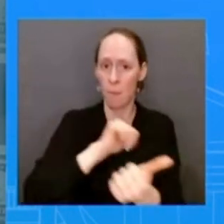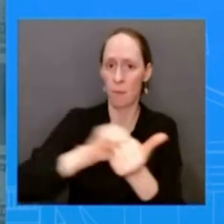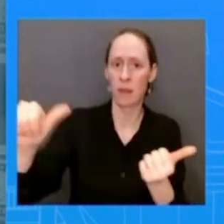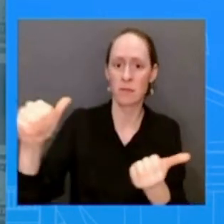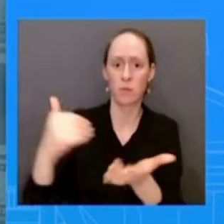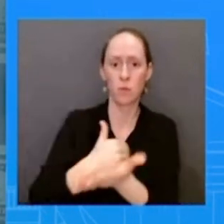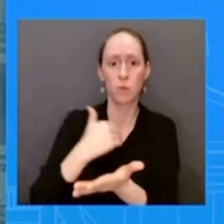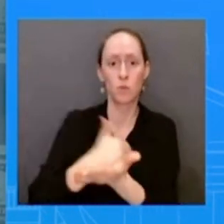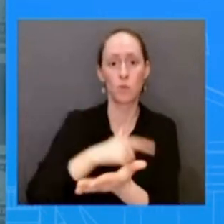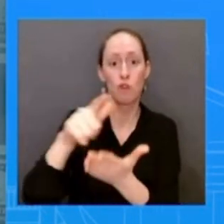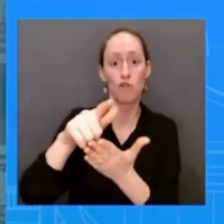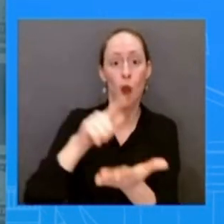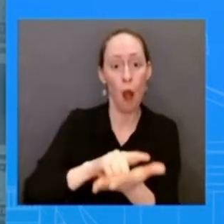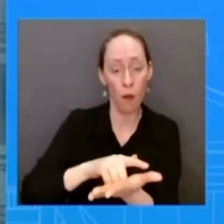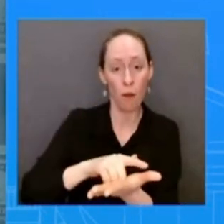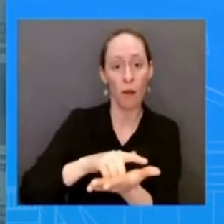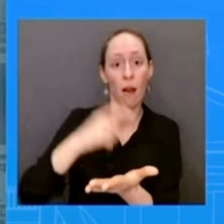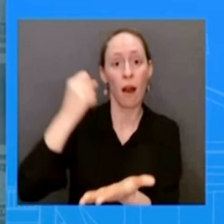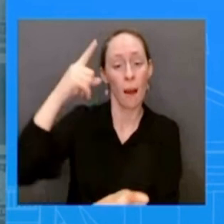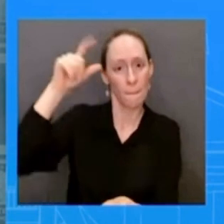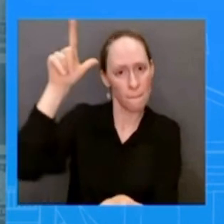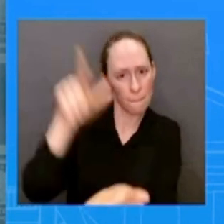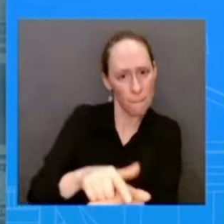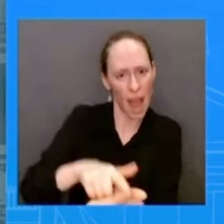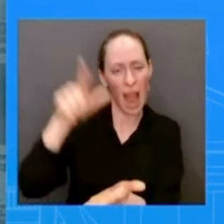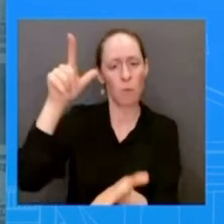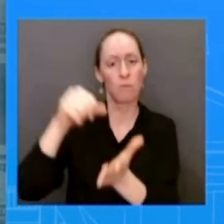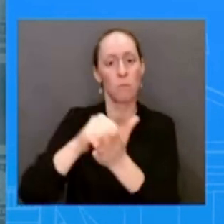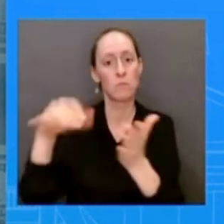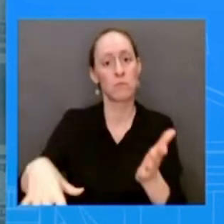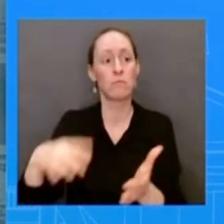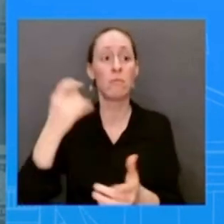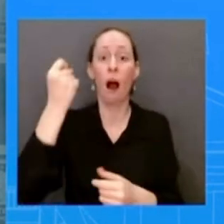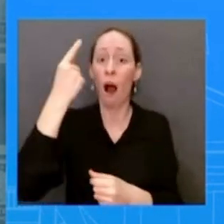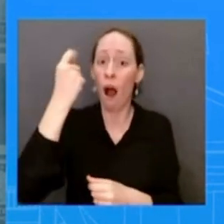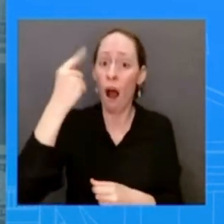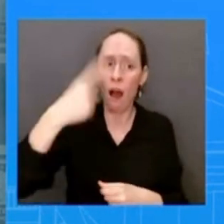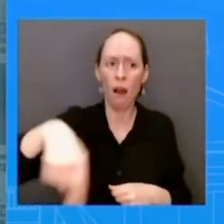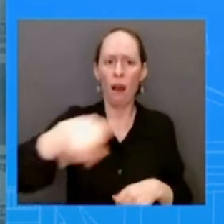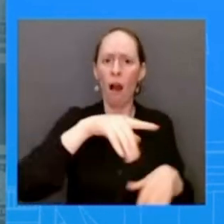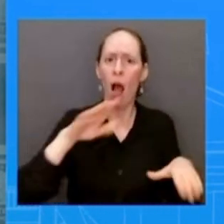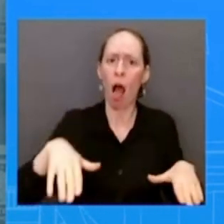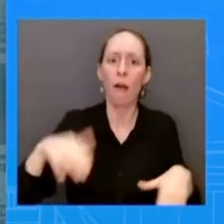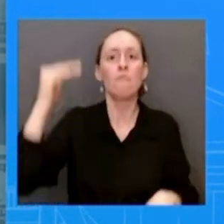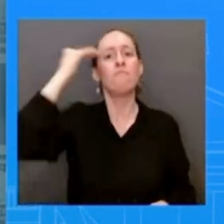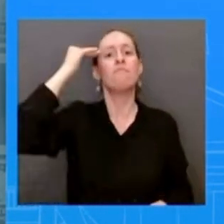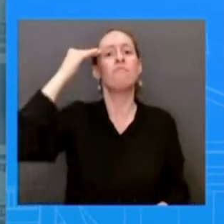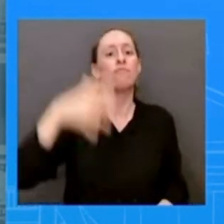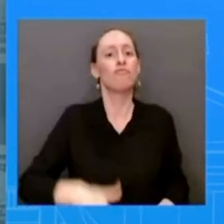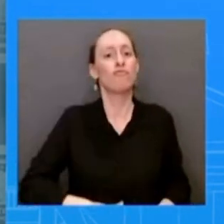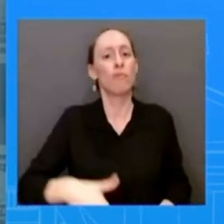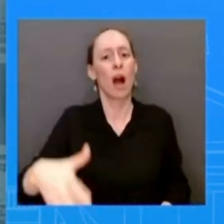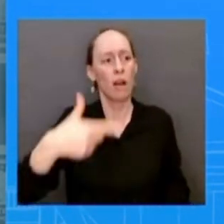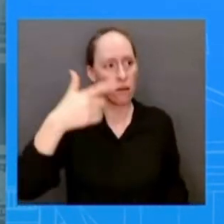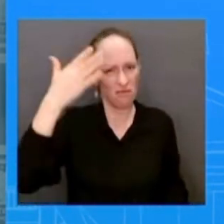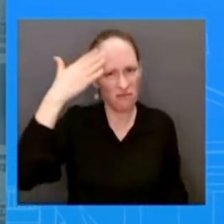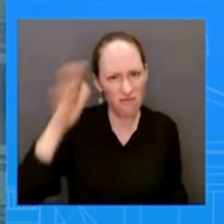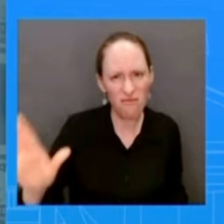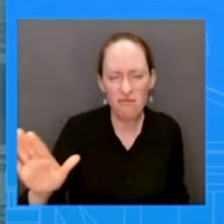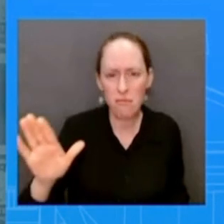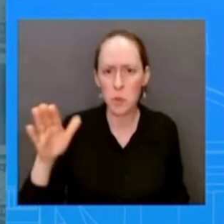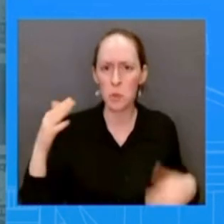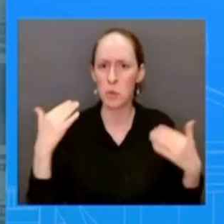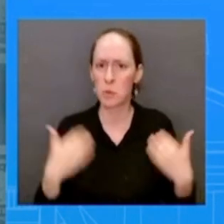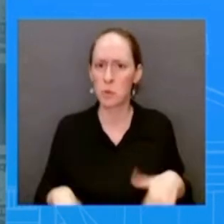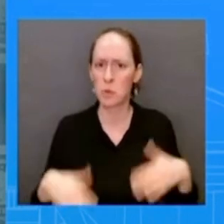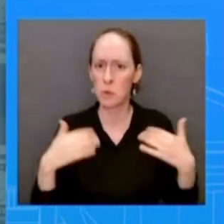about her own body this ban would prevent not just the nearly four million florida florida women of